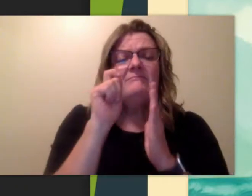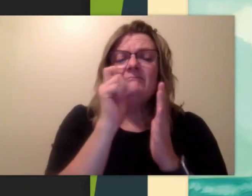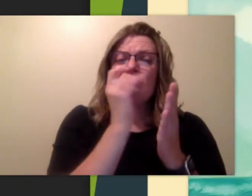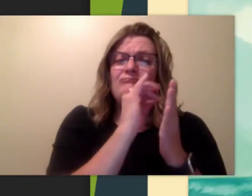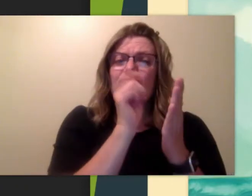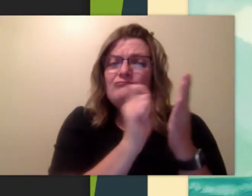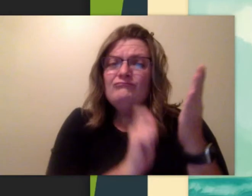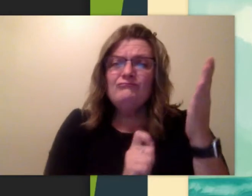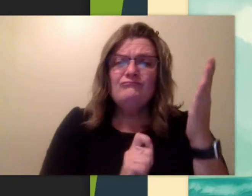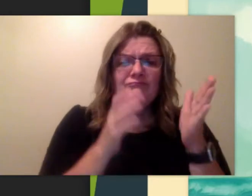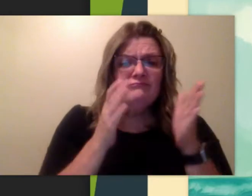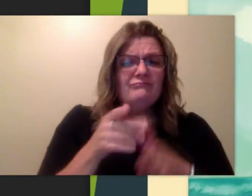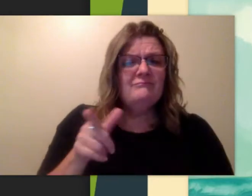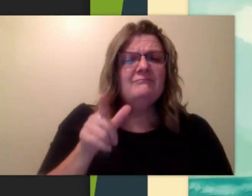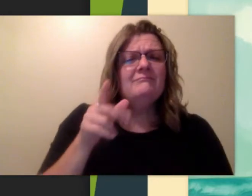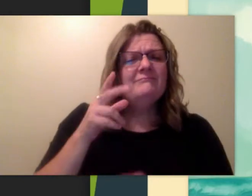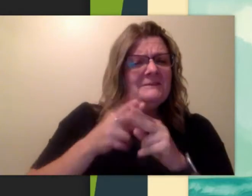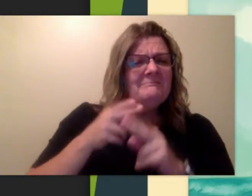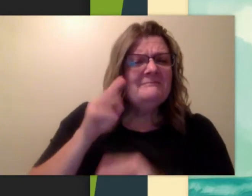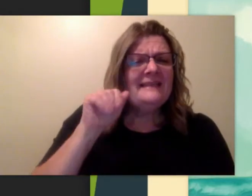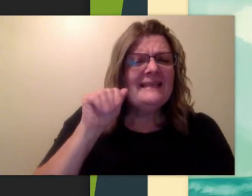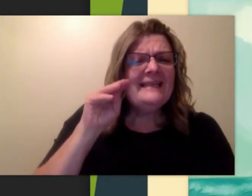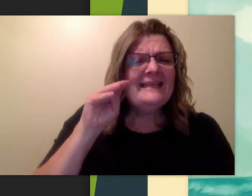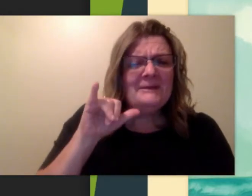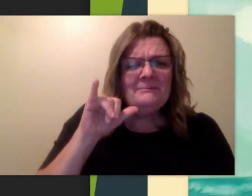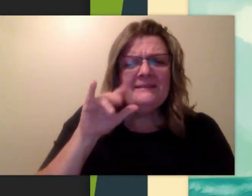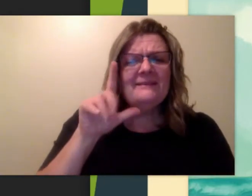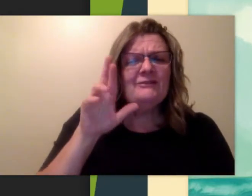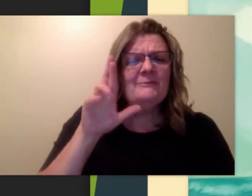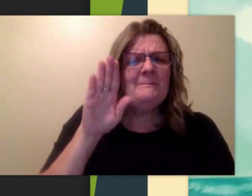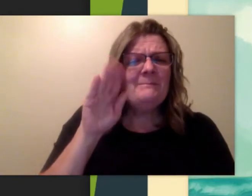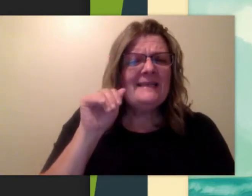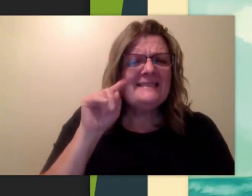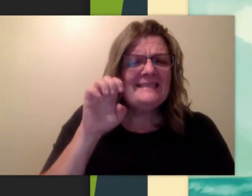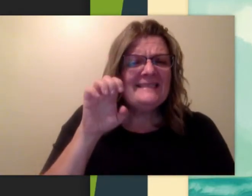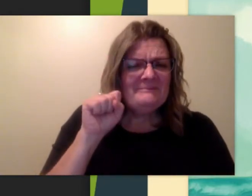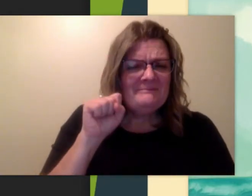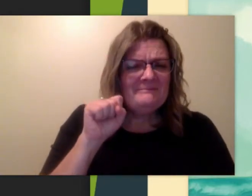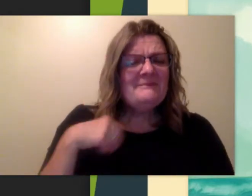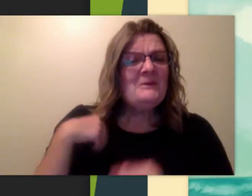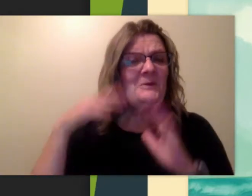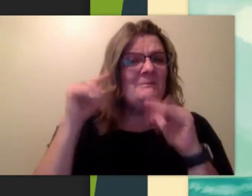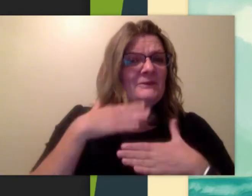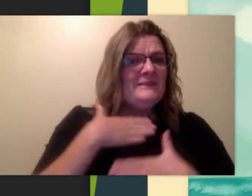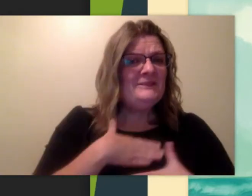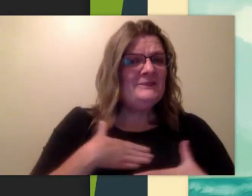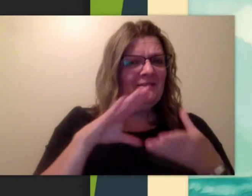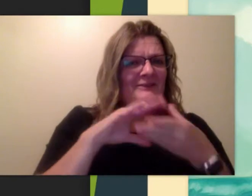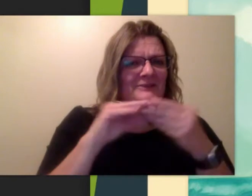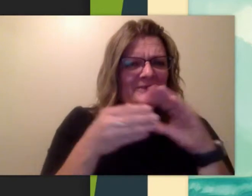is Amy Bates. I hope you enjoy this story.